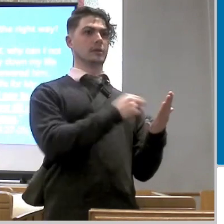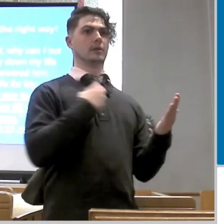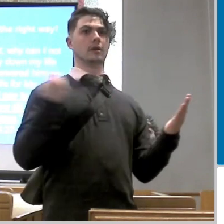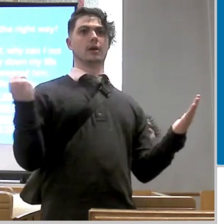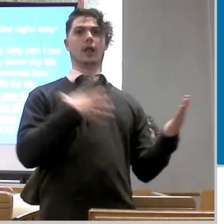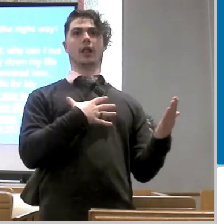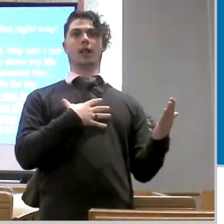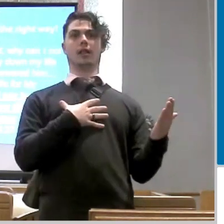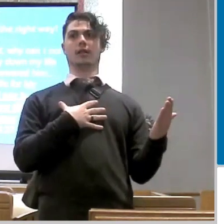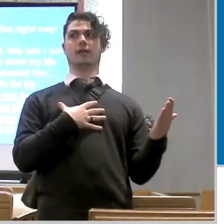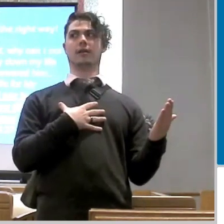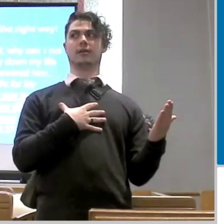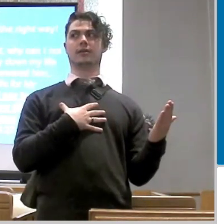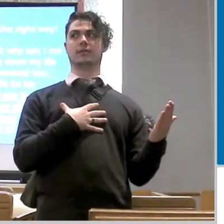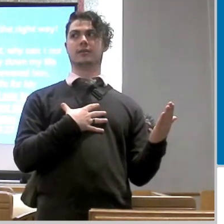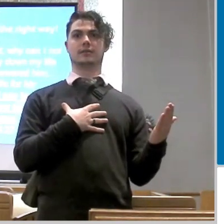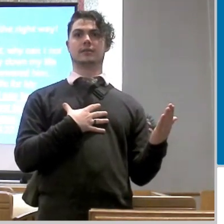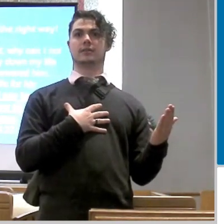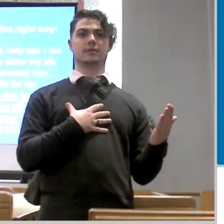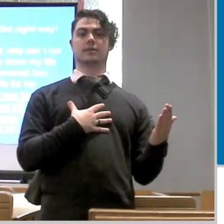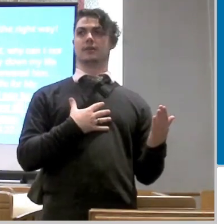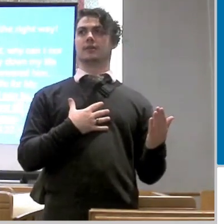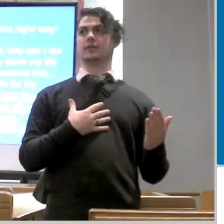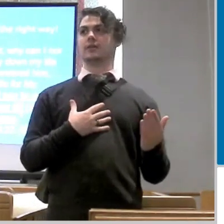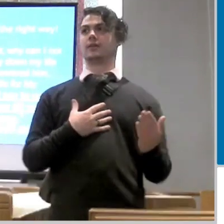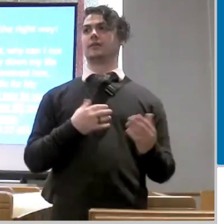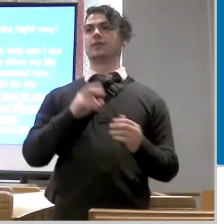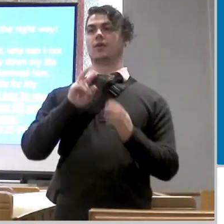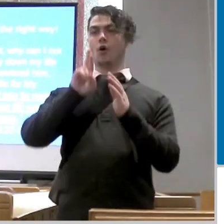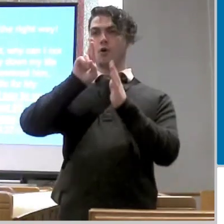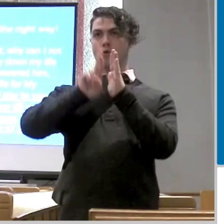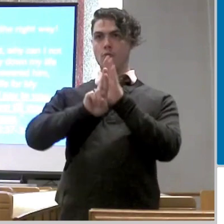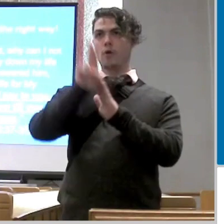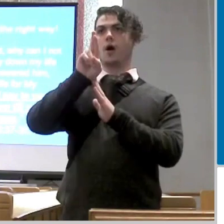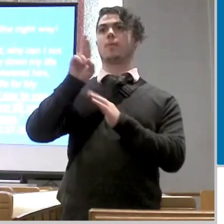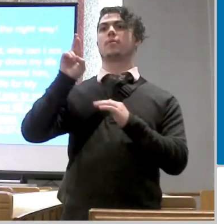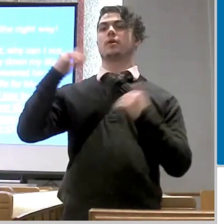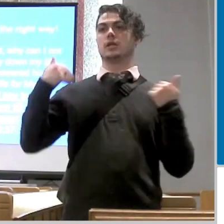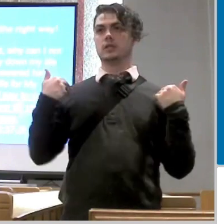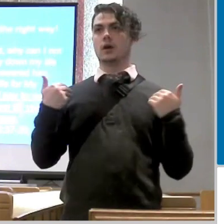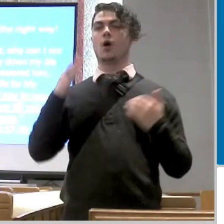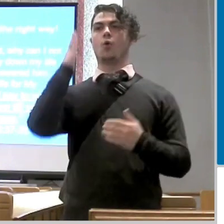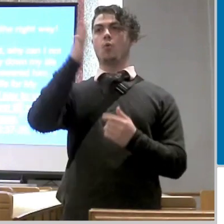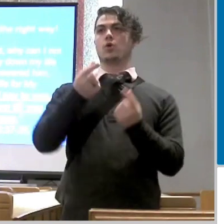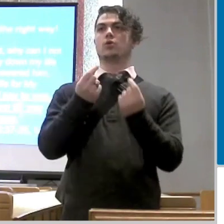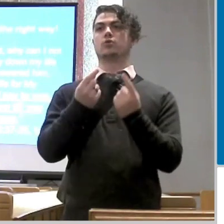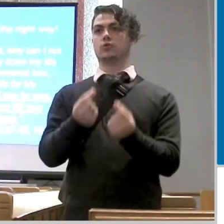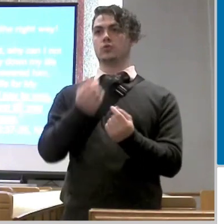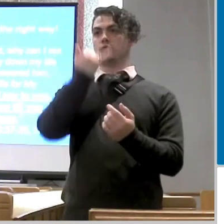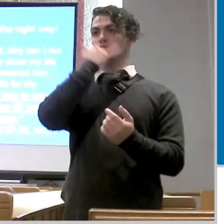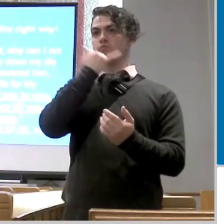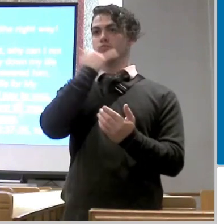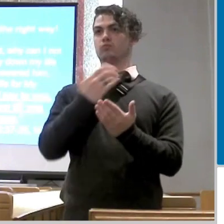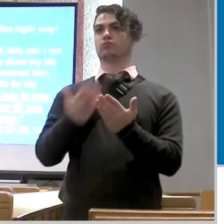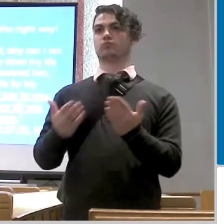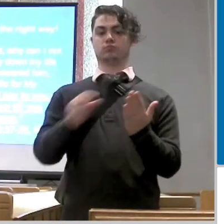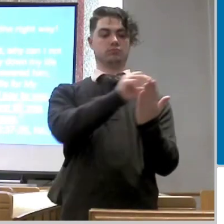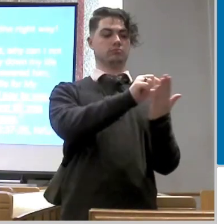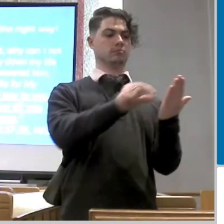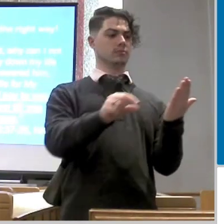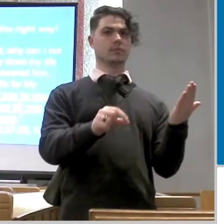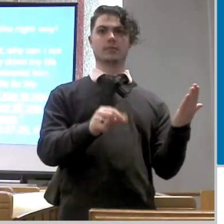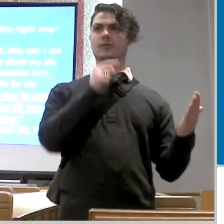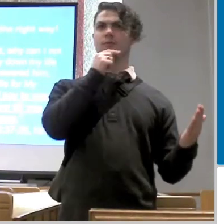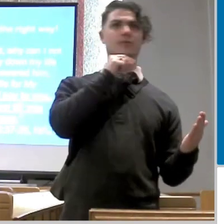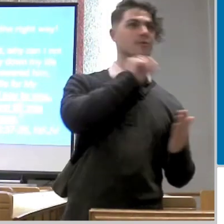if i saw in there robert young will do this bad thing i'd be like who